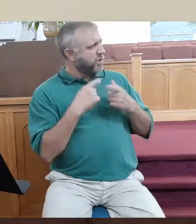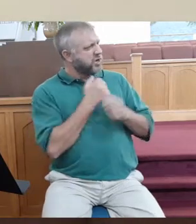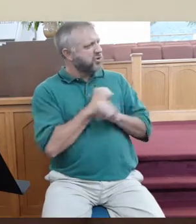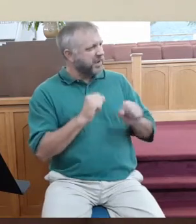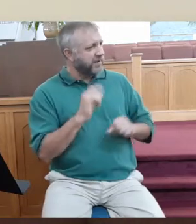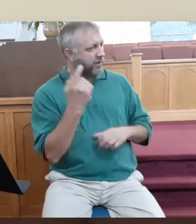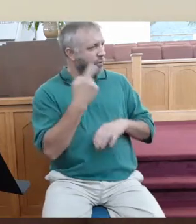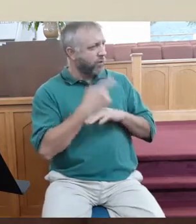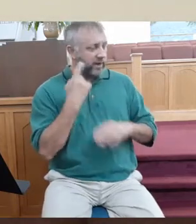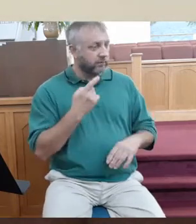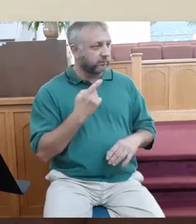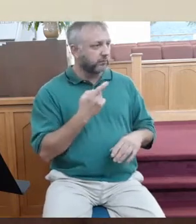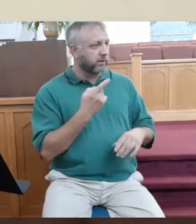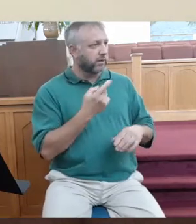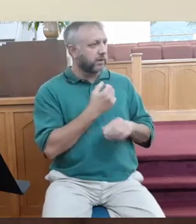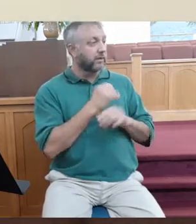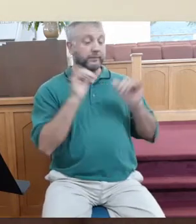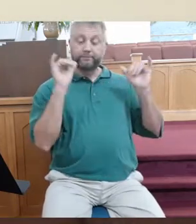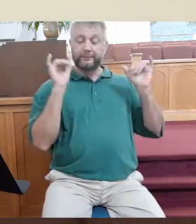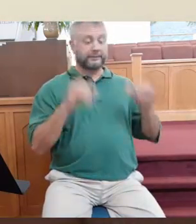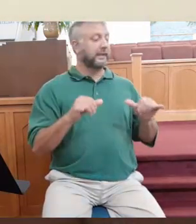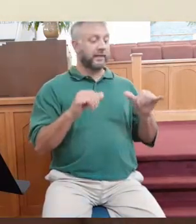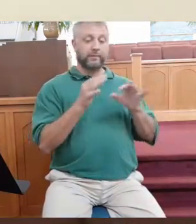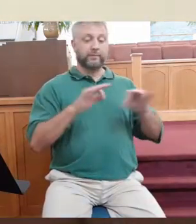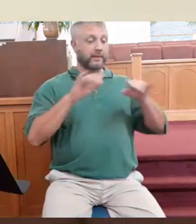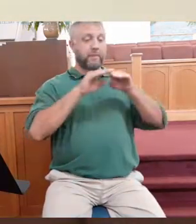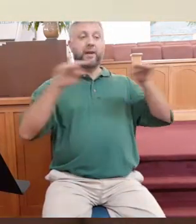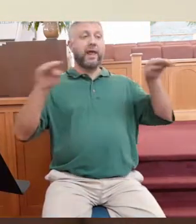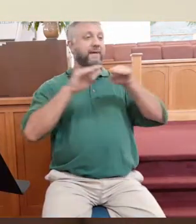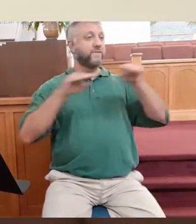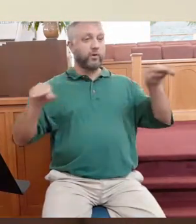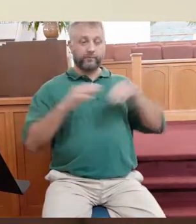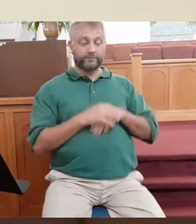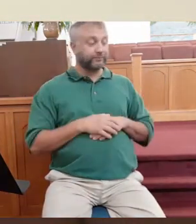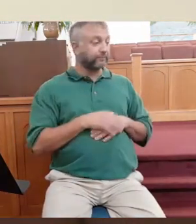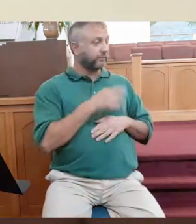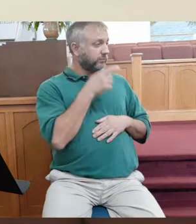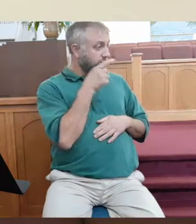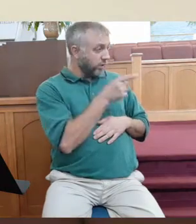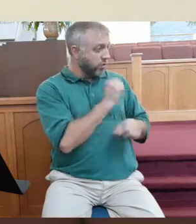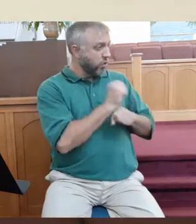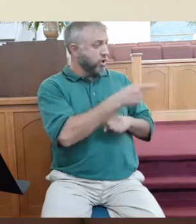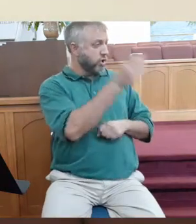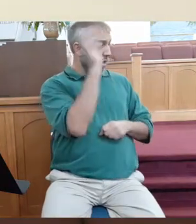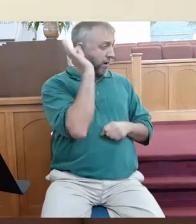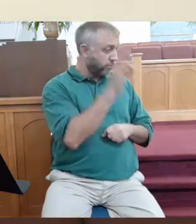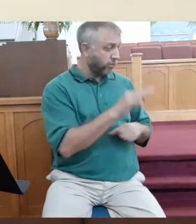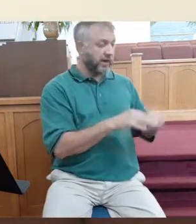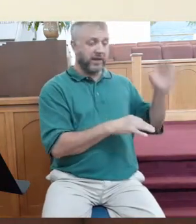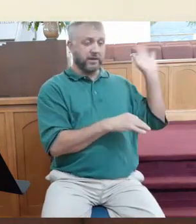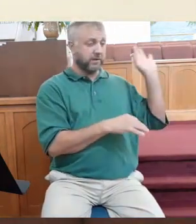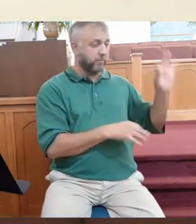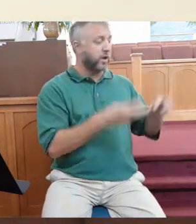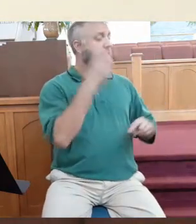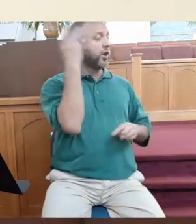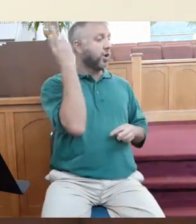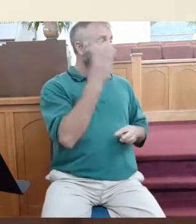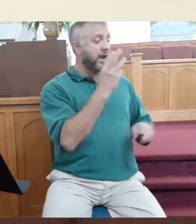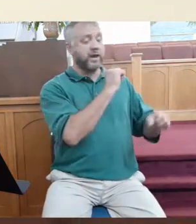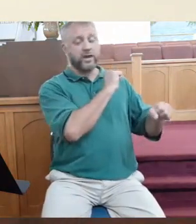you've got struggle on top of struggle and battle on top of battle. You're not any less saved than the most saved person you can think of.